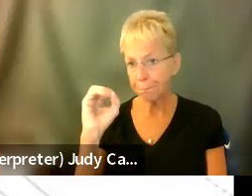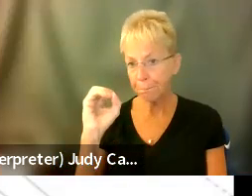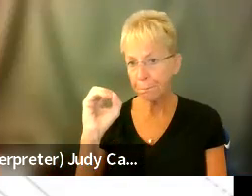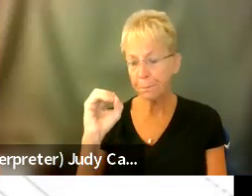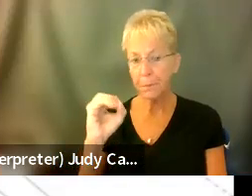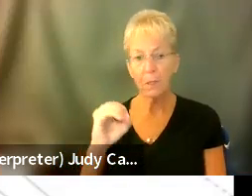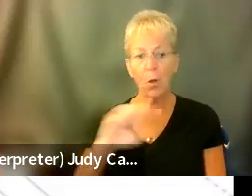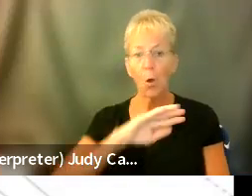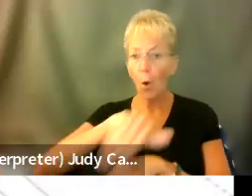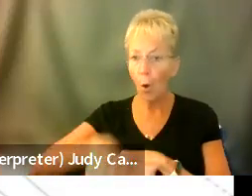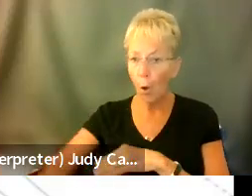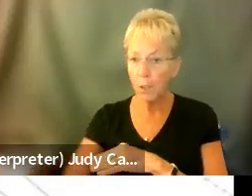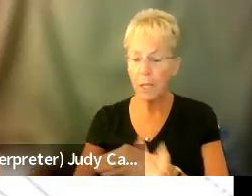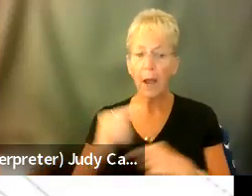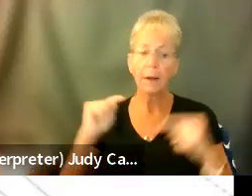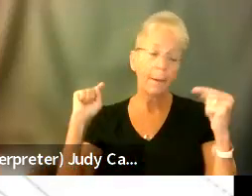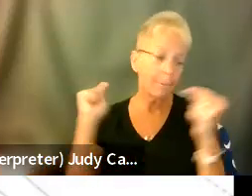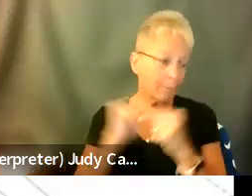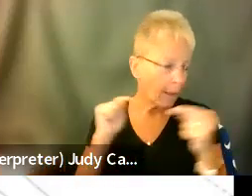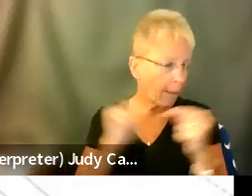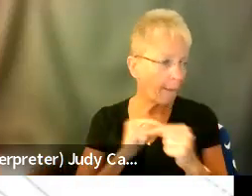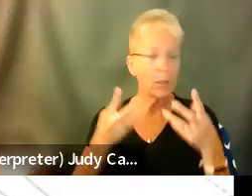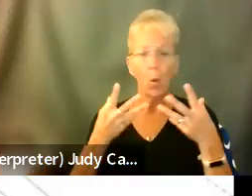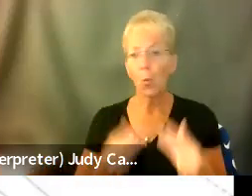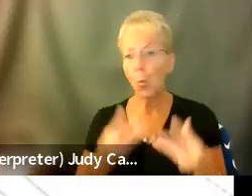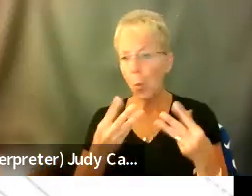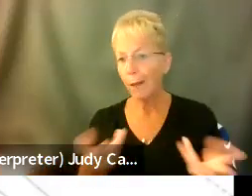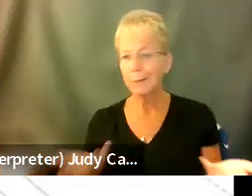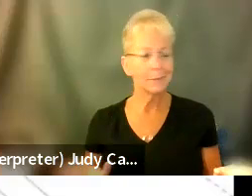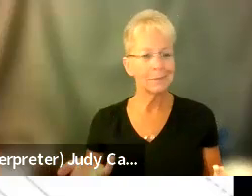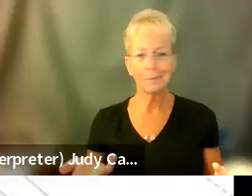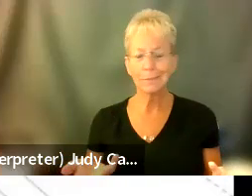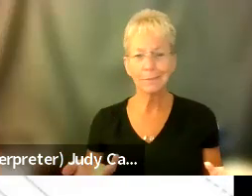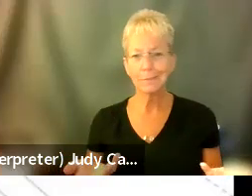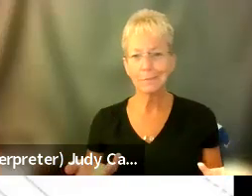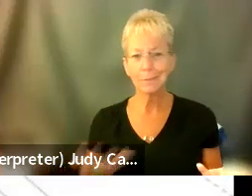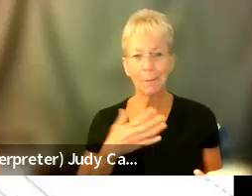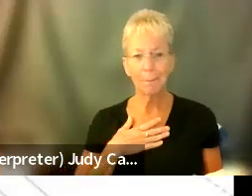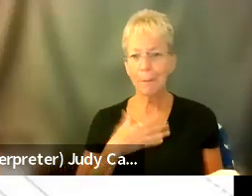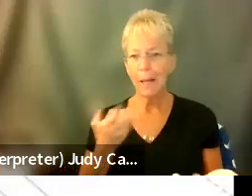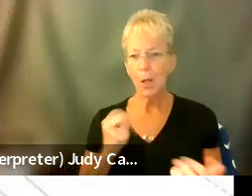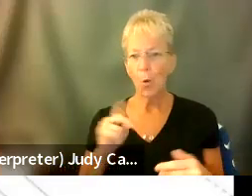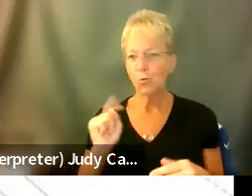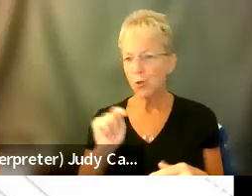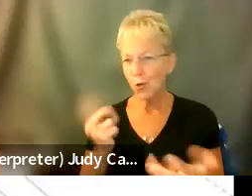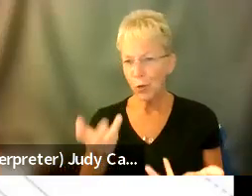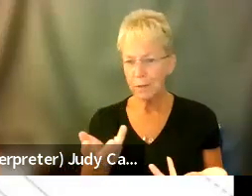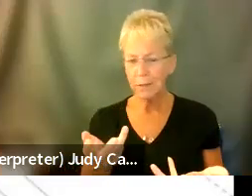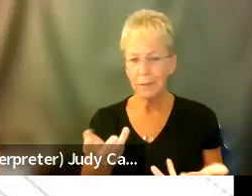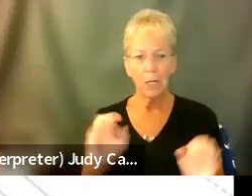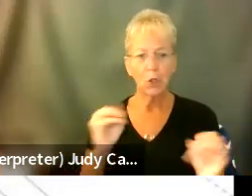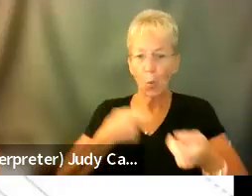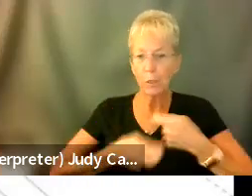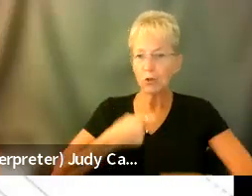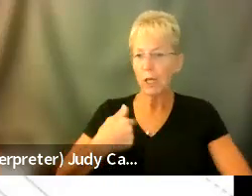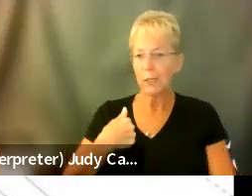go the whole night in excruciating pain and not in length, in my own urine. Um, and no one would change